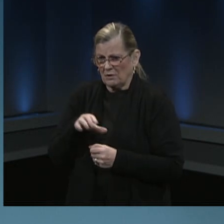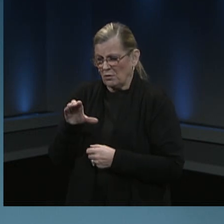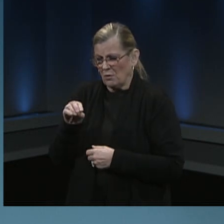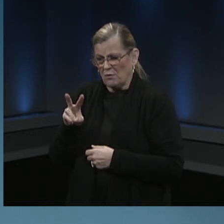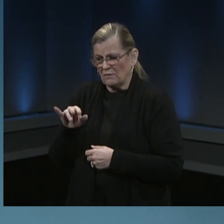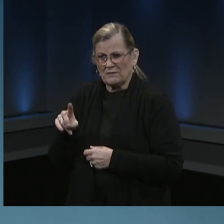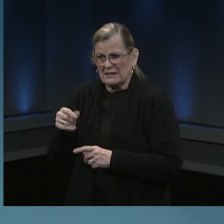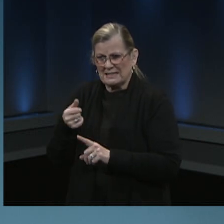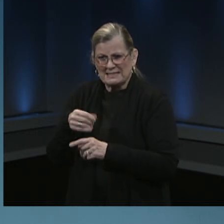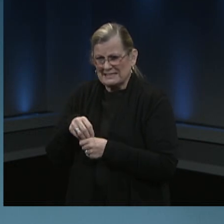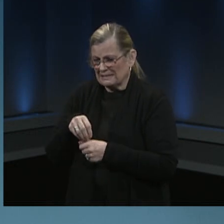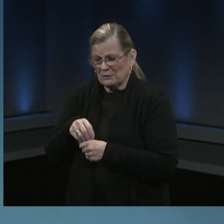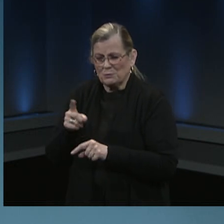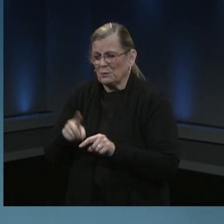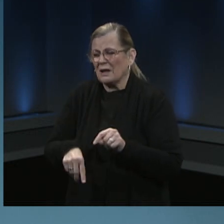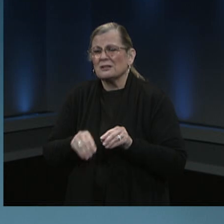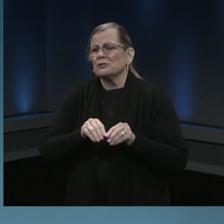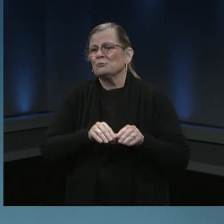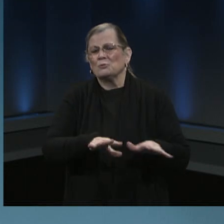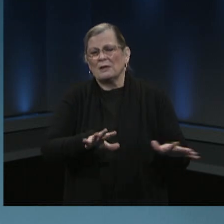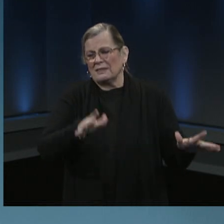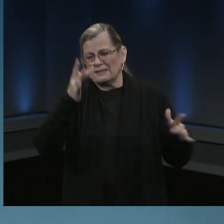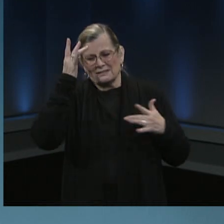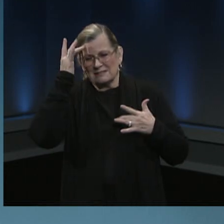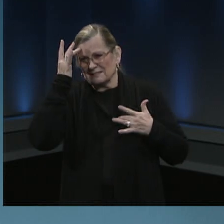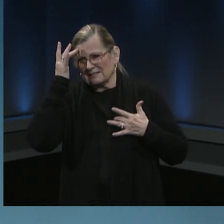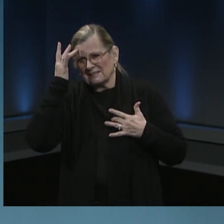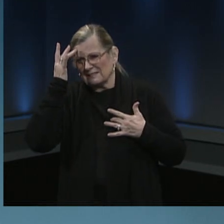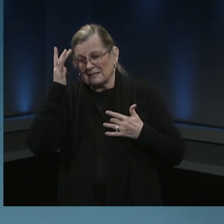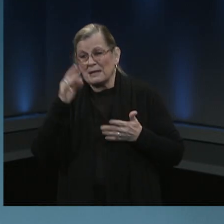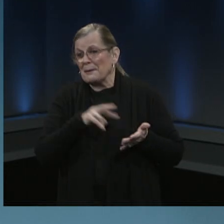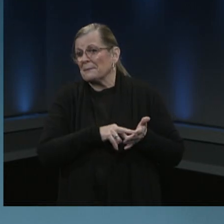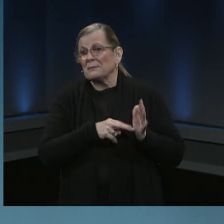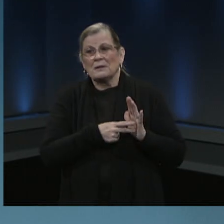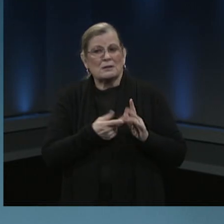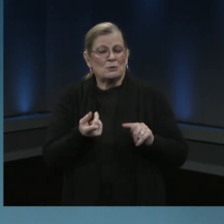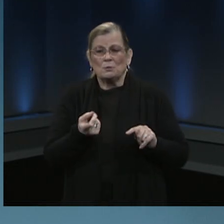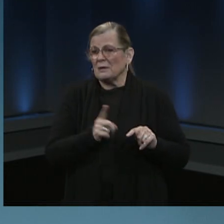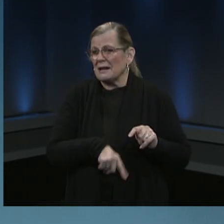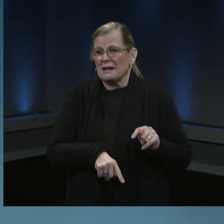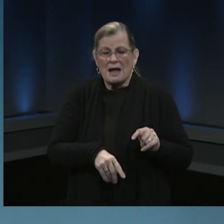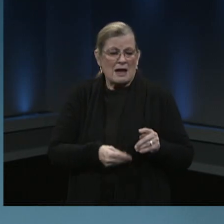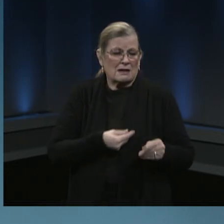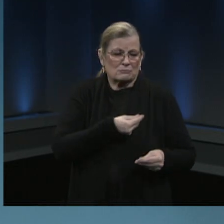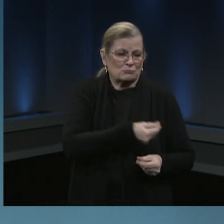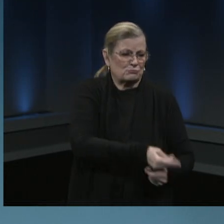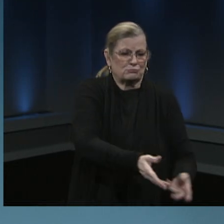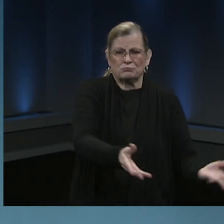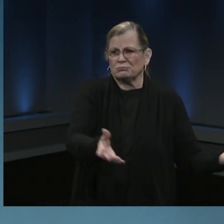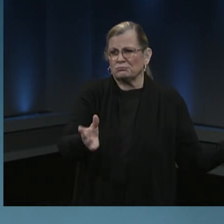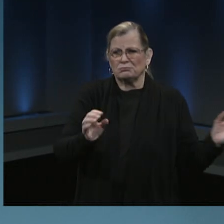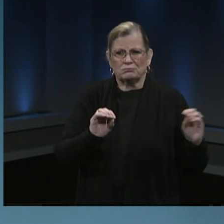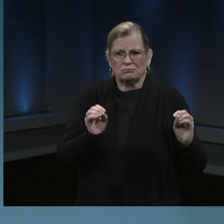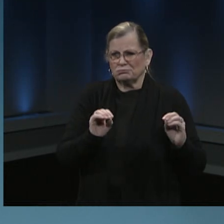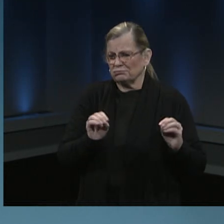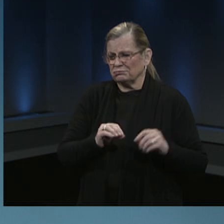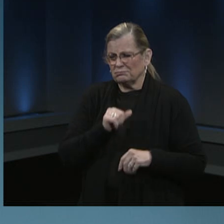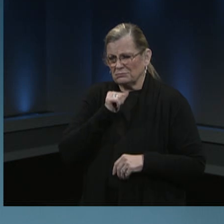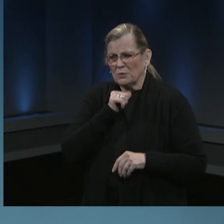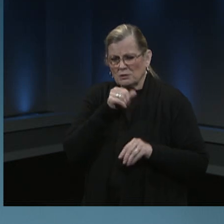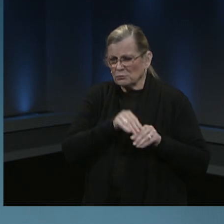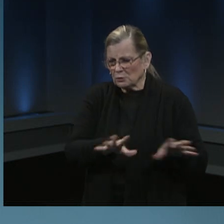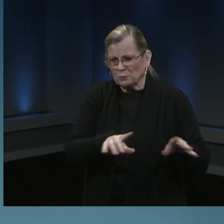-19. And therefore, it would not be something that could be transmitted to others in your family. By protecting